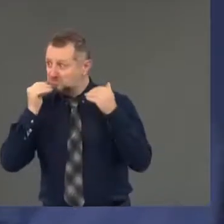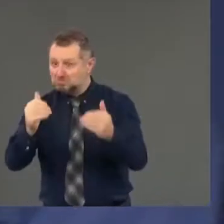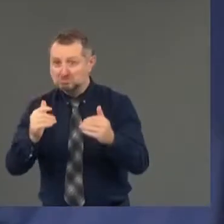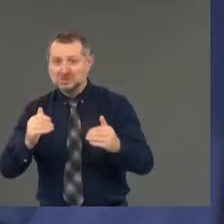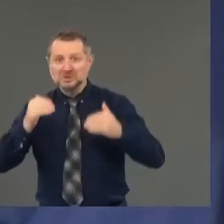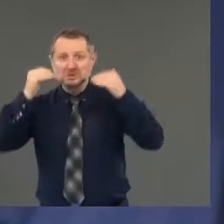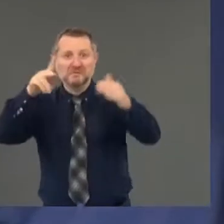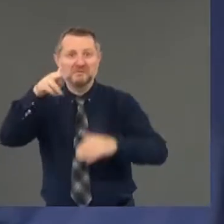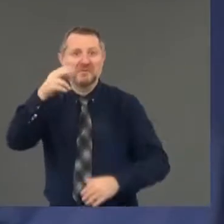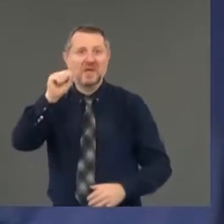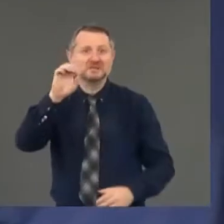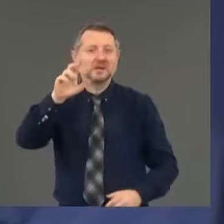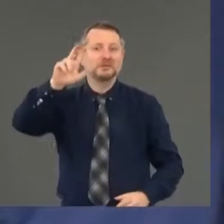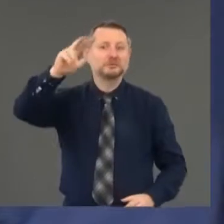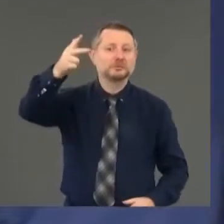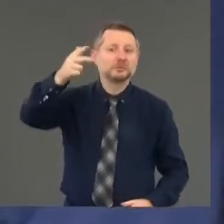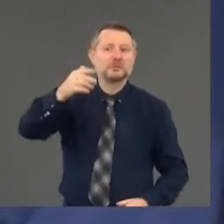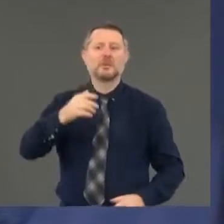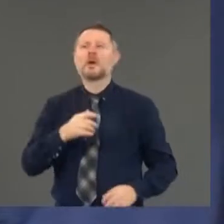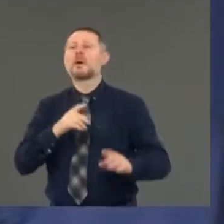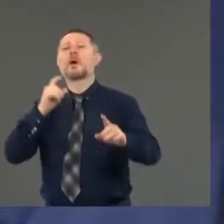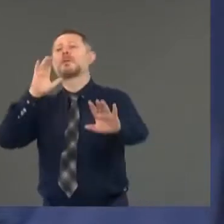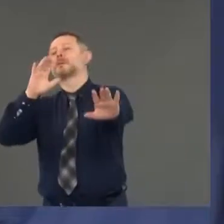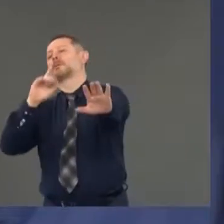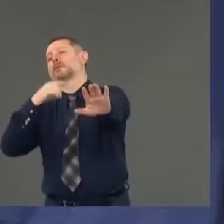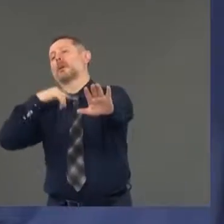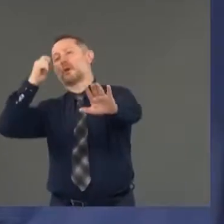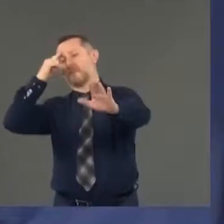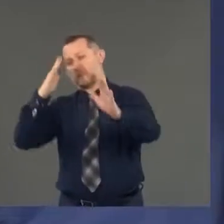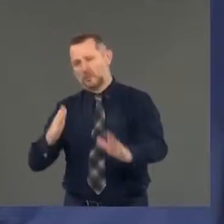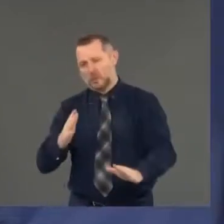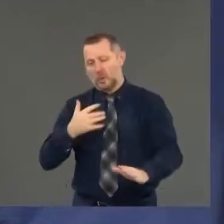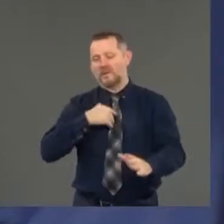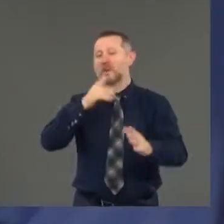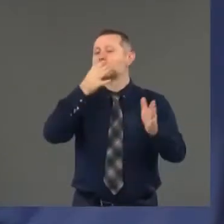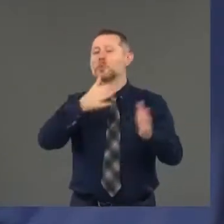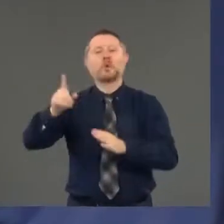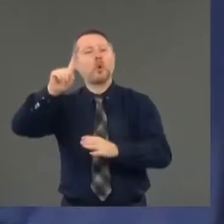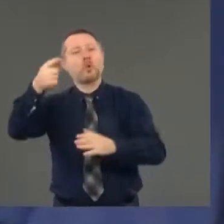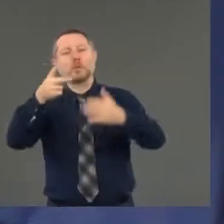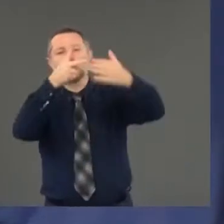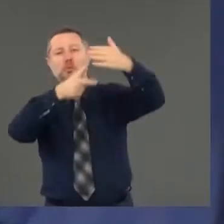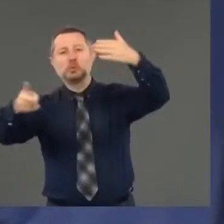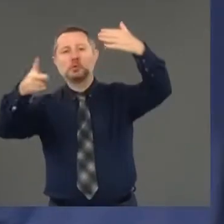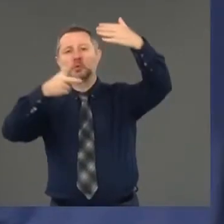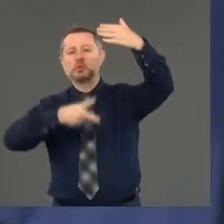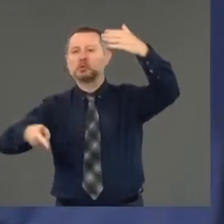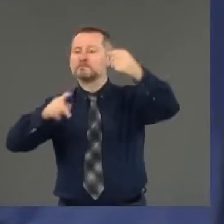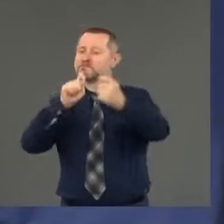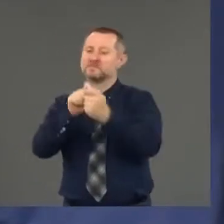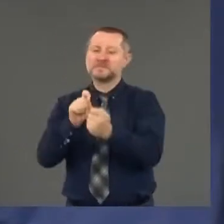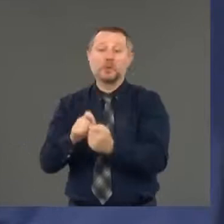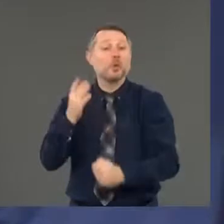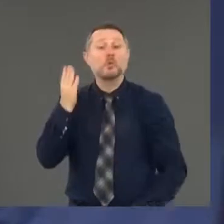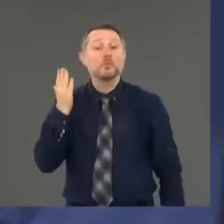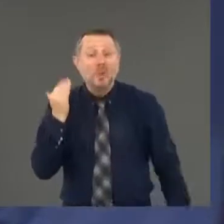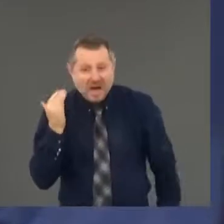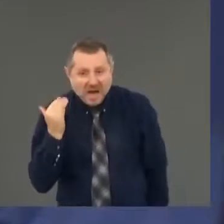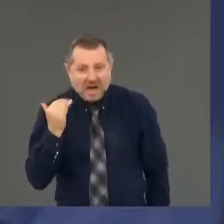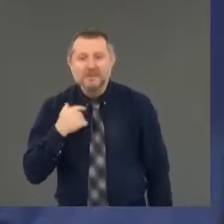We're planning on two weeks. Why two weeks? Because two weeks, you will know if you have a problem.